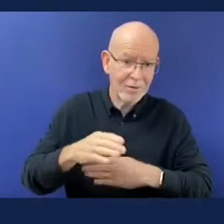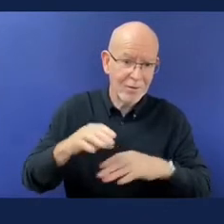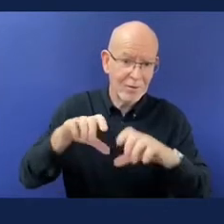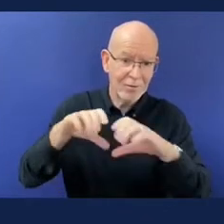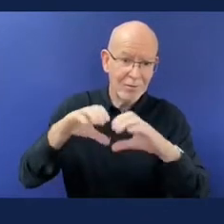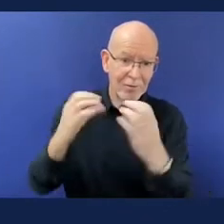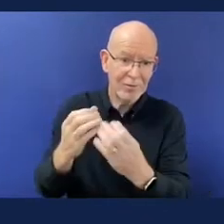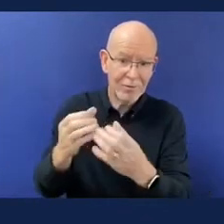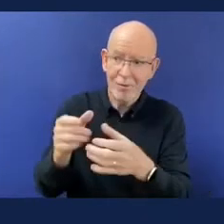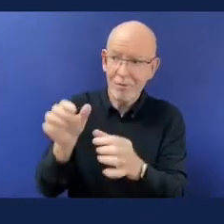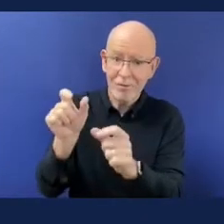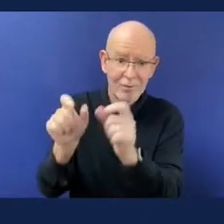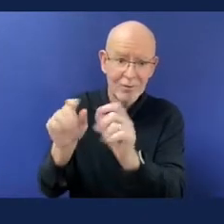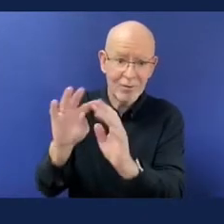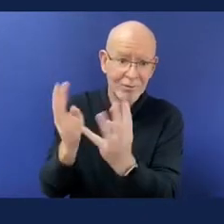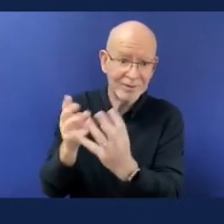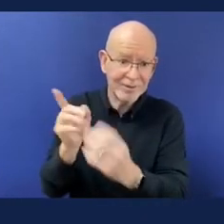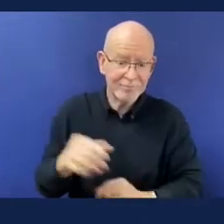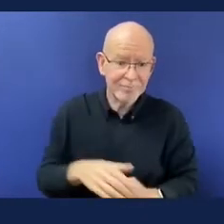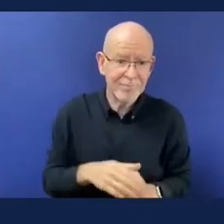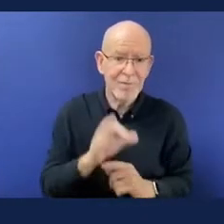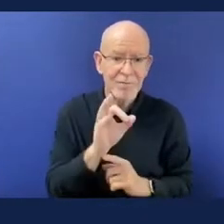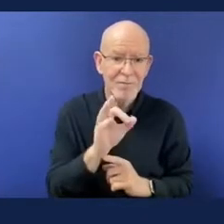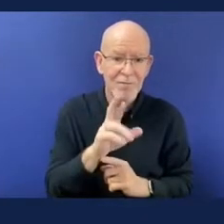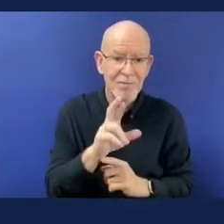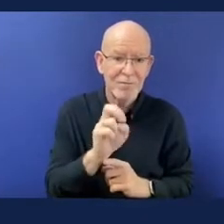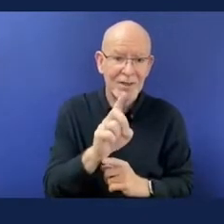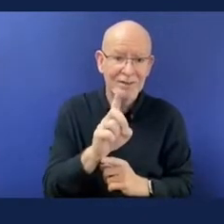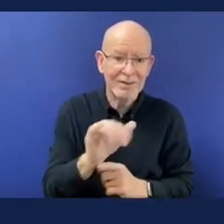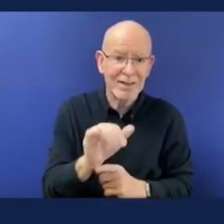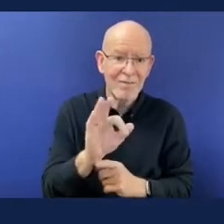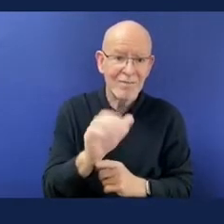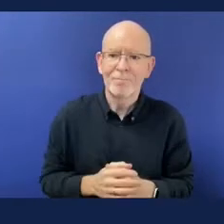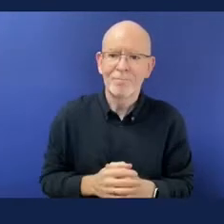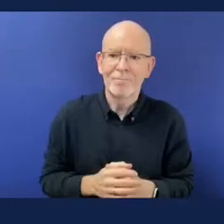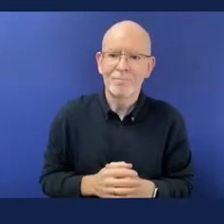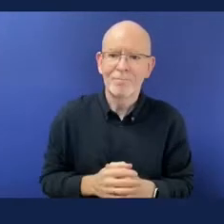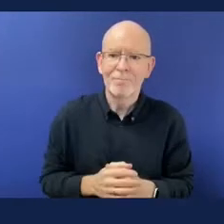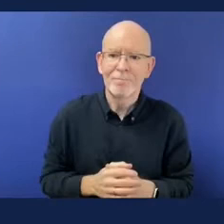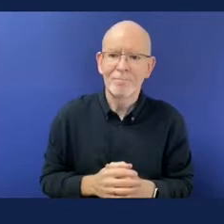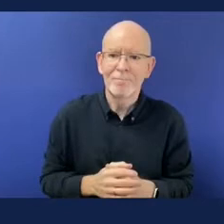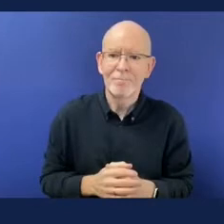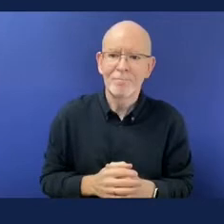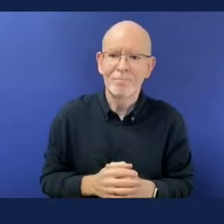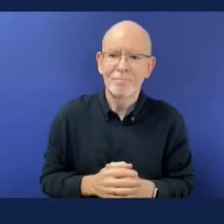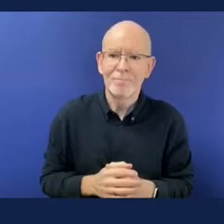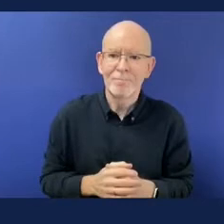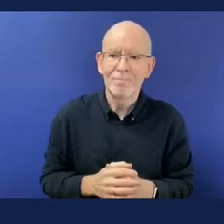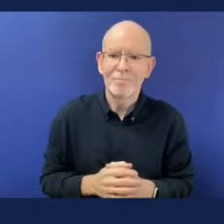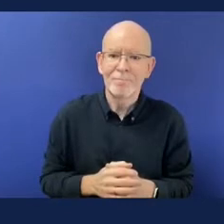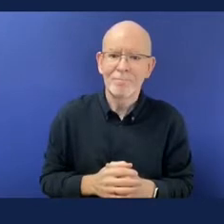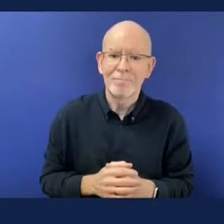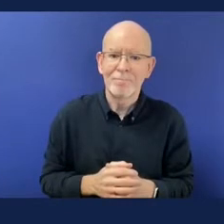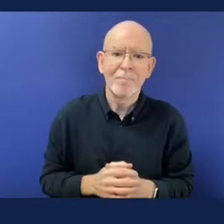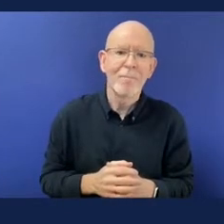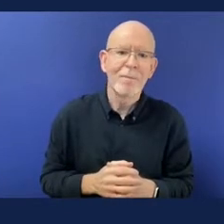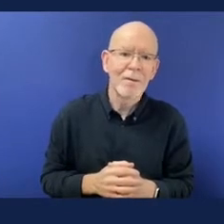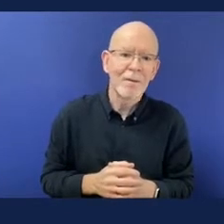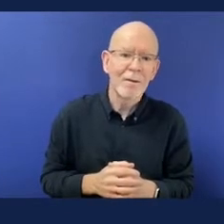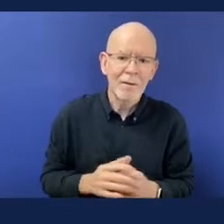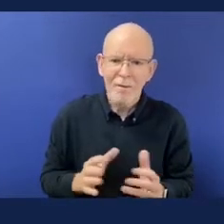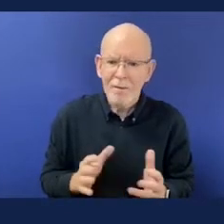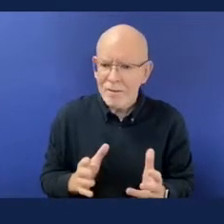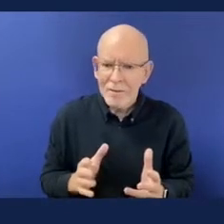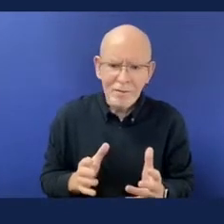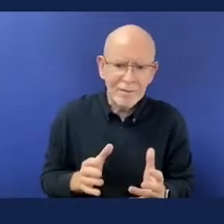this amazing movement that has been created the past month. Apologies everyone, tech issue at my side. My name